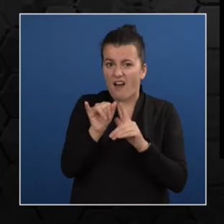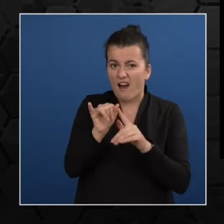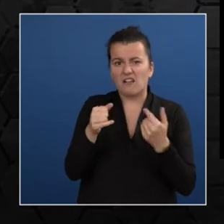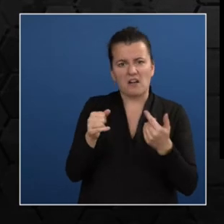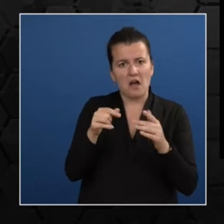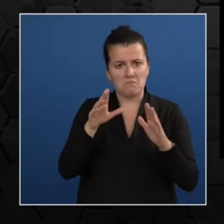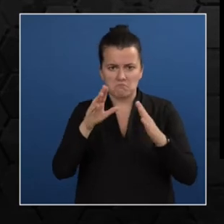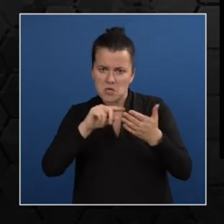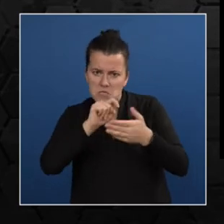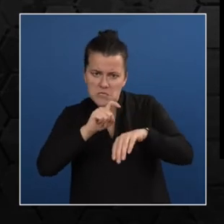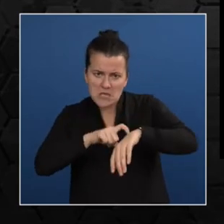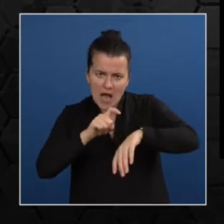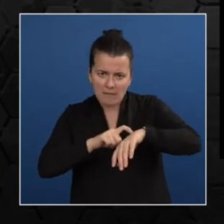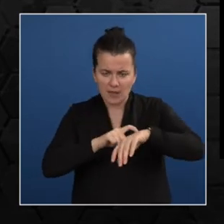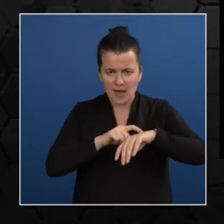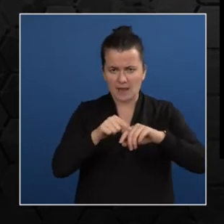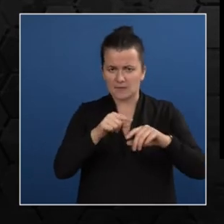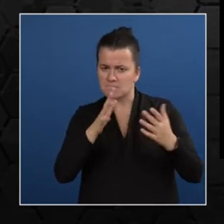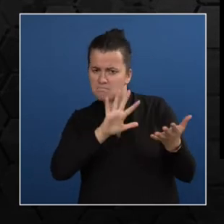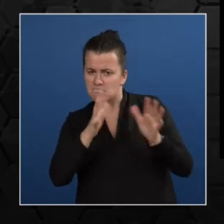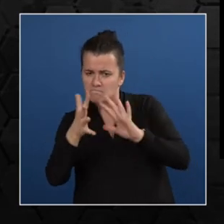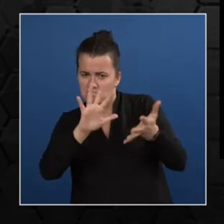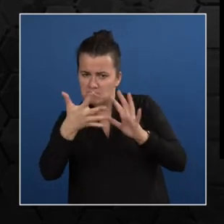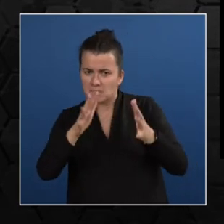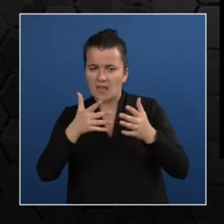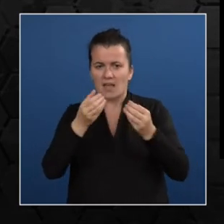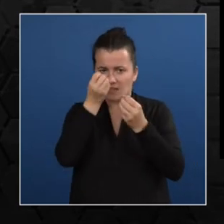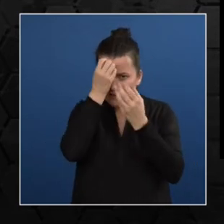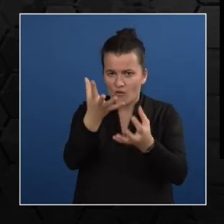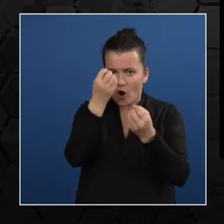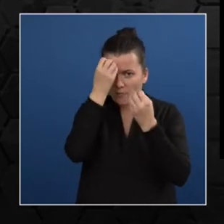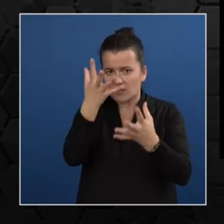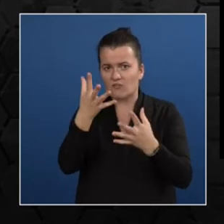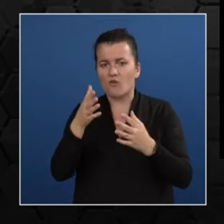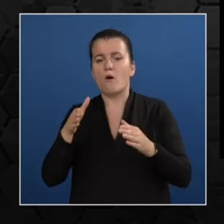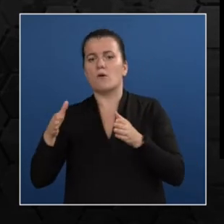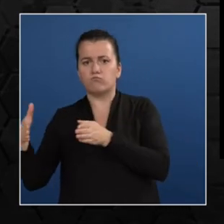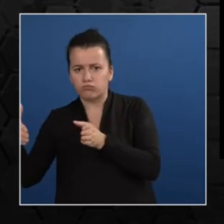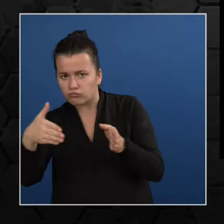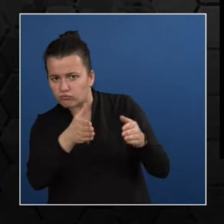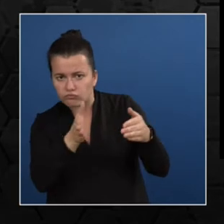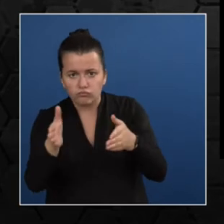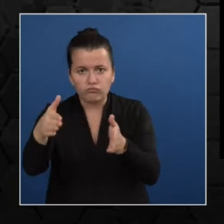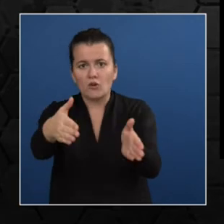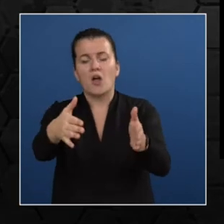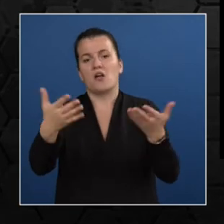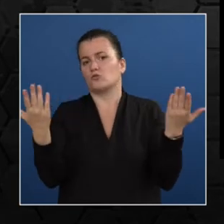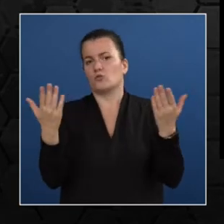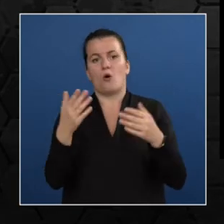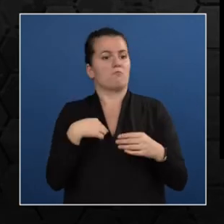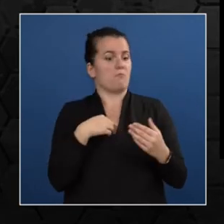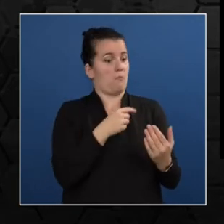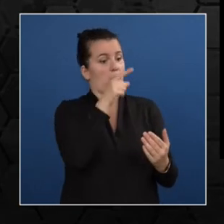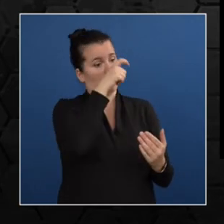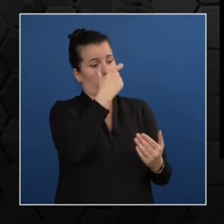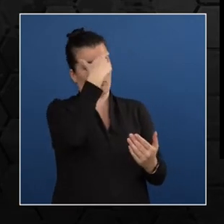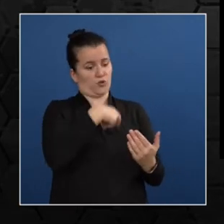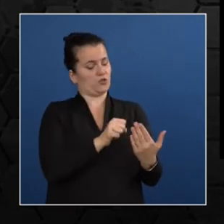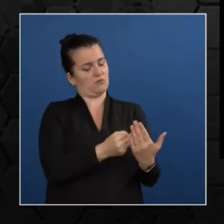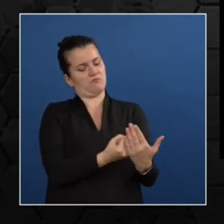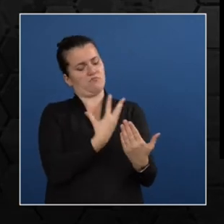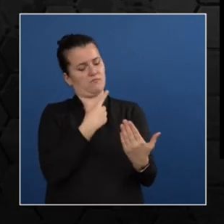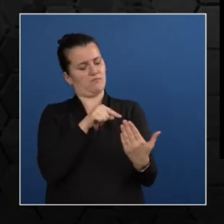train with respect to its present location and then deem whether the vehicle is running on the right time or not. This means that data collected